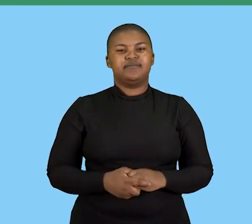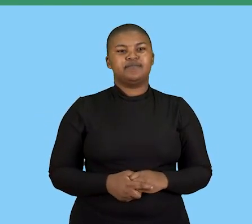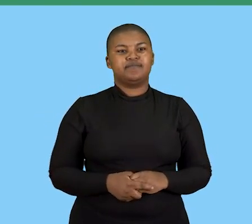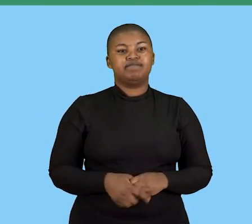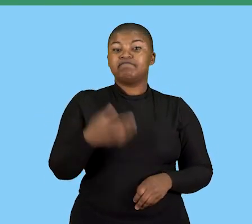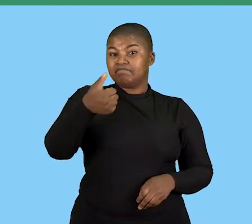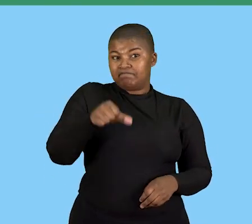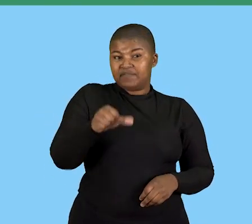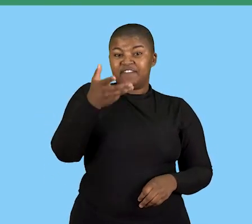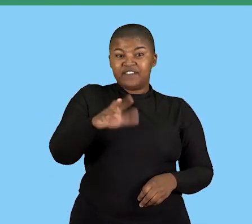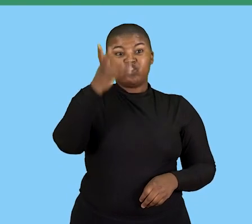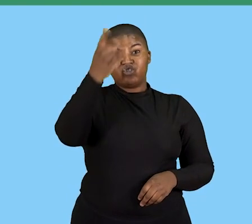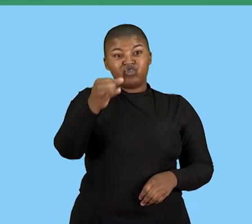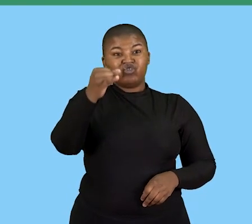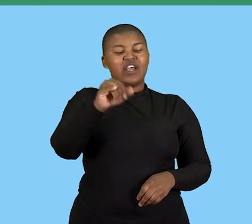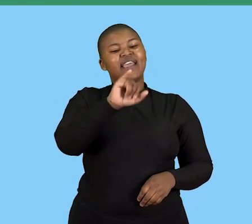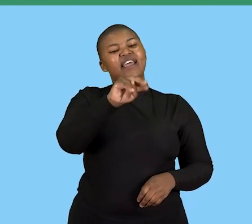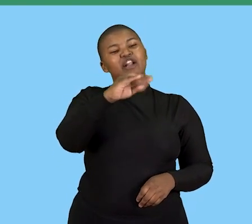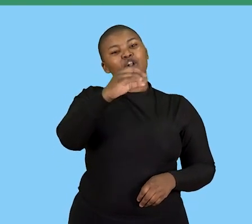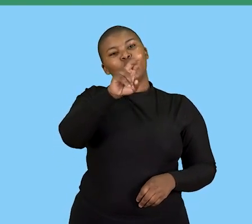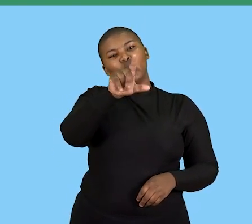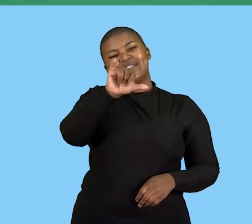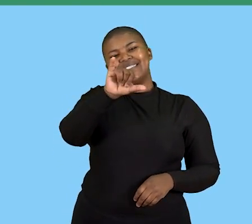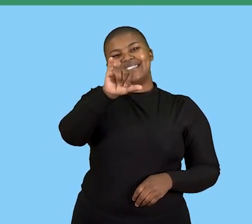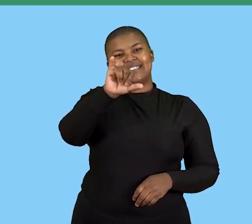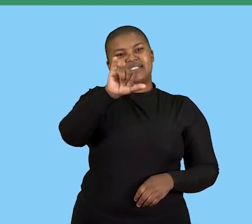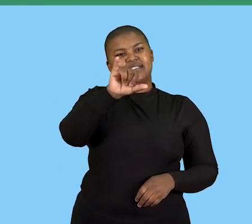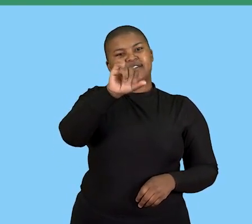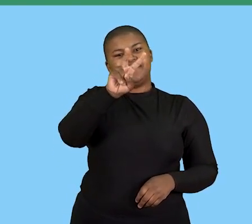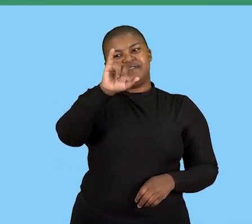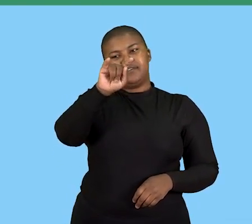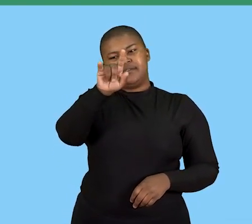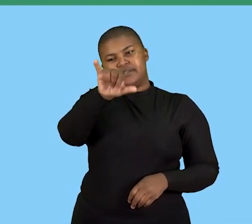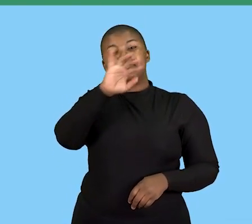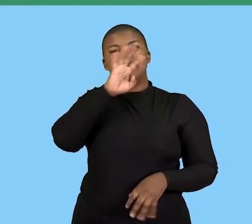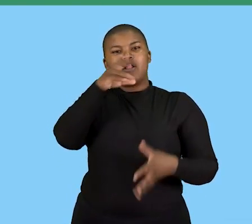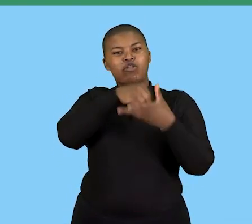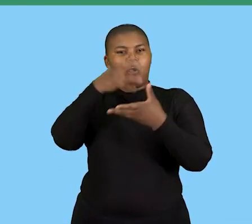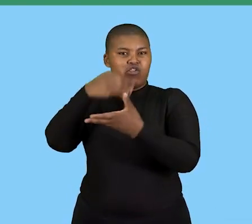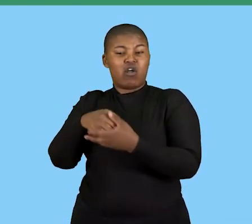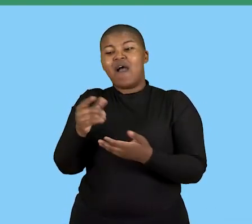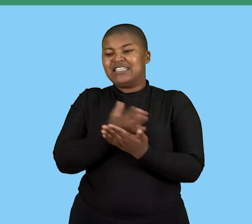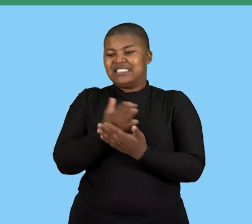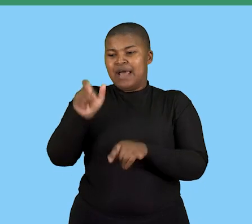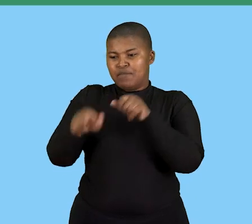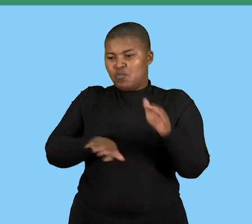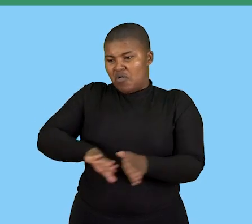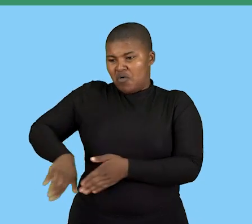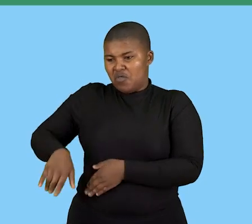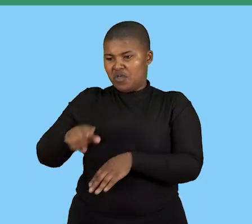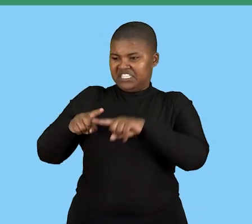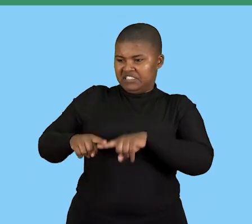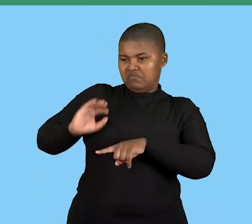Then, have inclusivity, which means that now no one should be excluded because of their